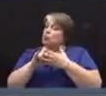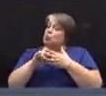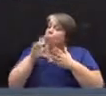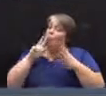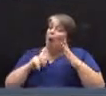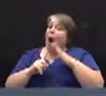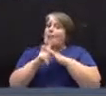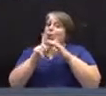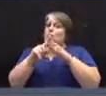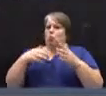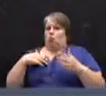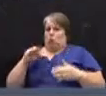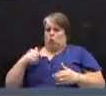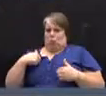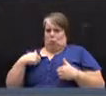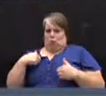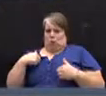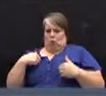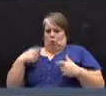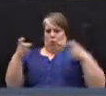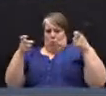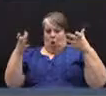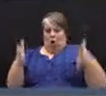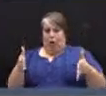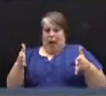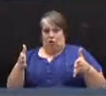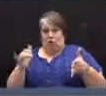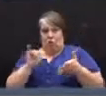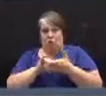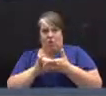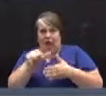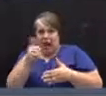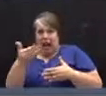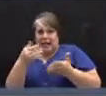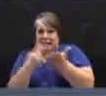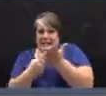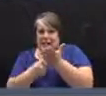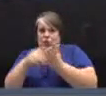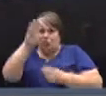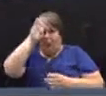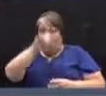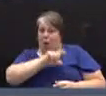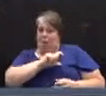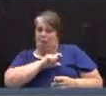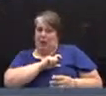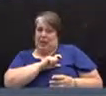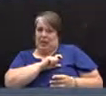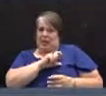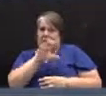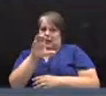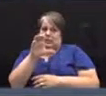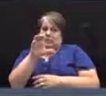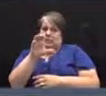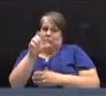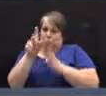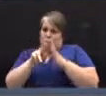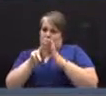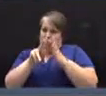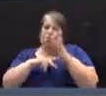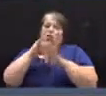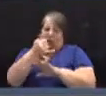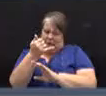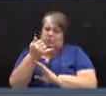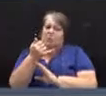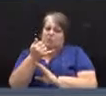discussion this evening with regard to the fire police capital project to be out of